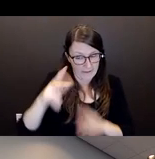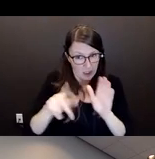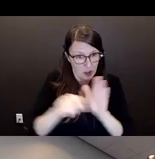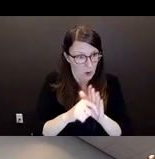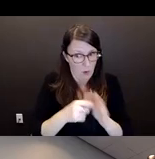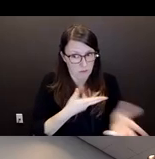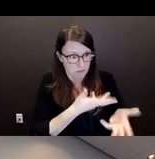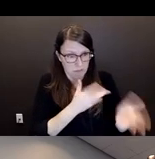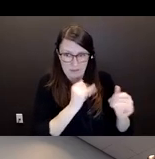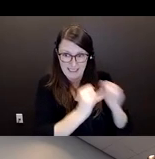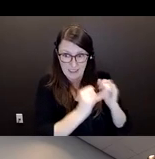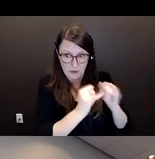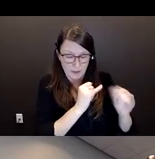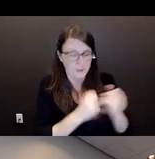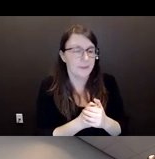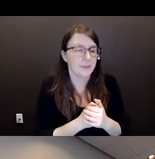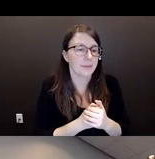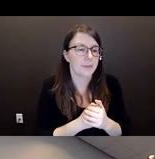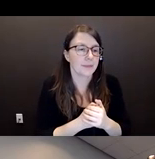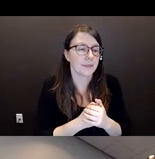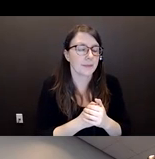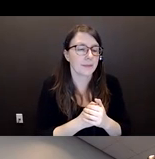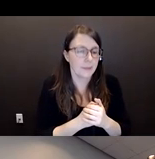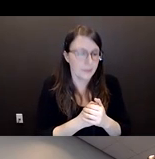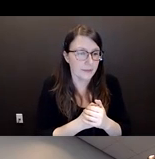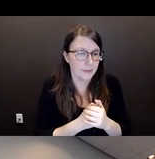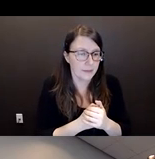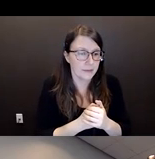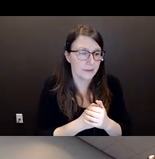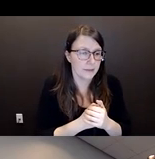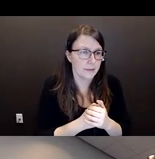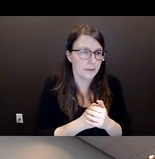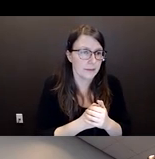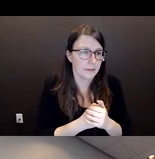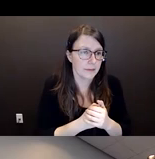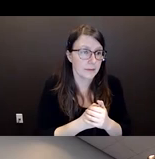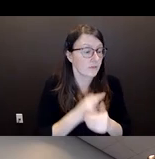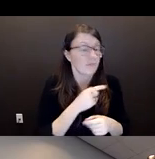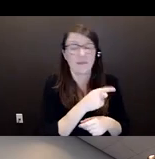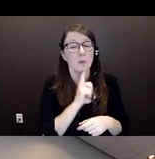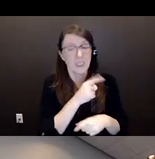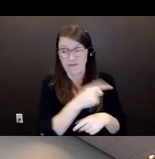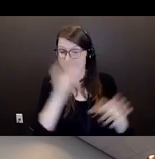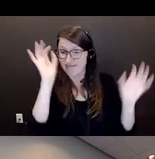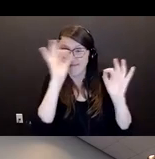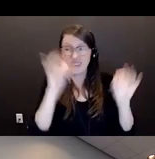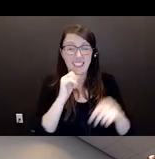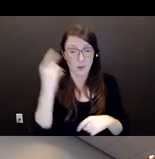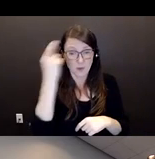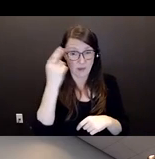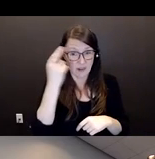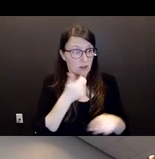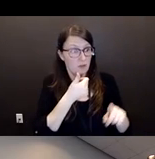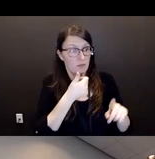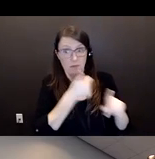before me and was, I'll say, oblivious to the fact that she had actually been victimized. A